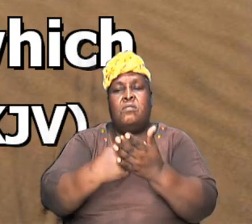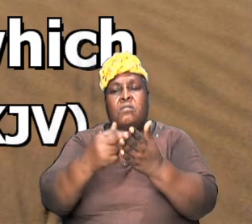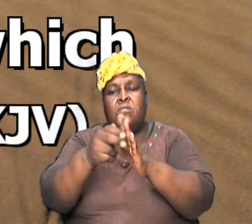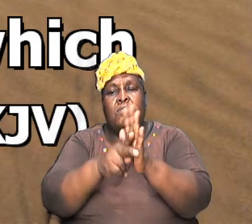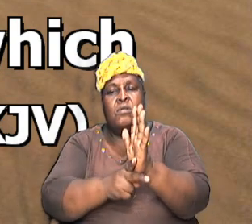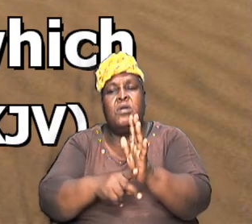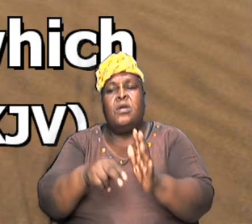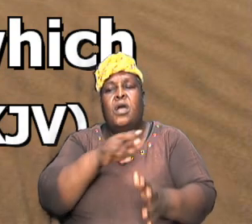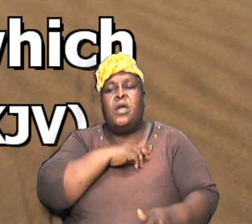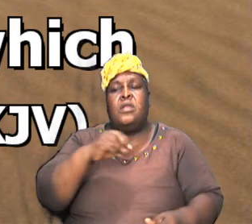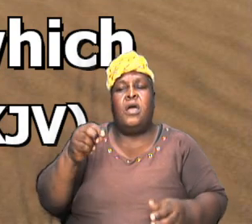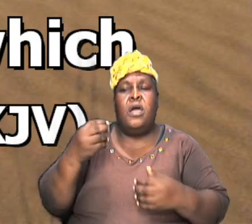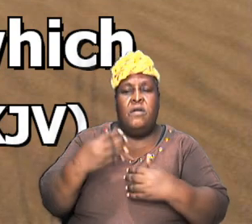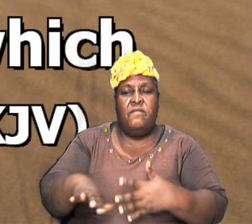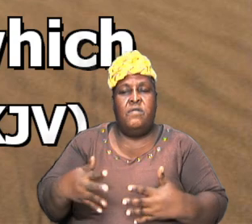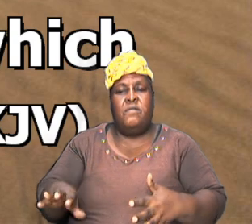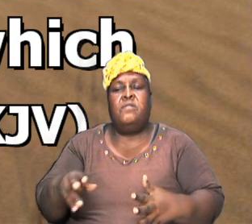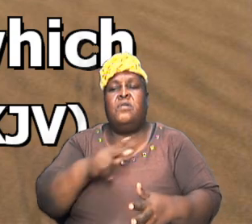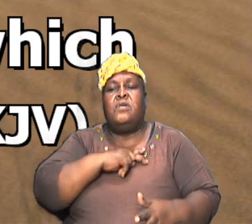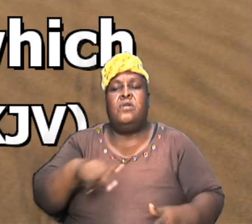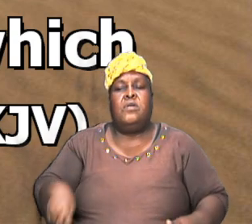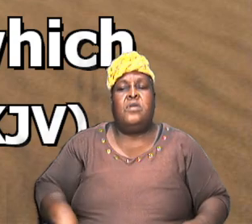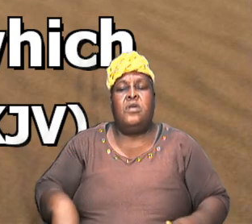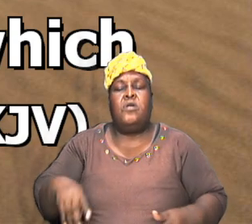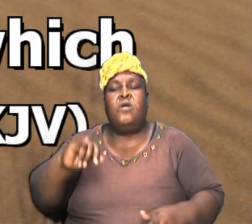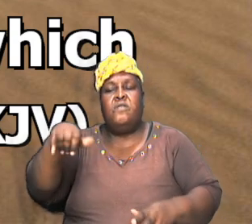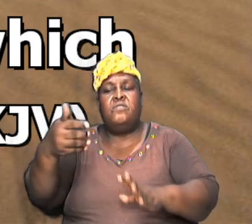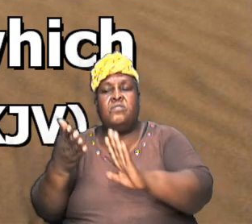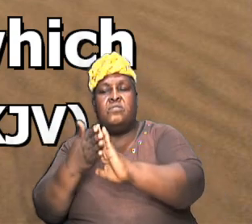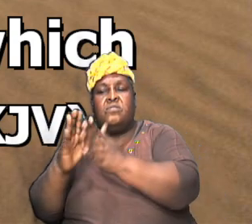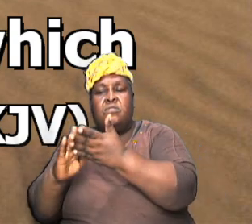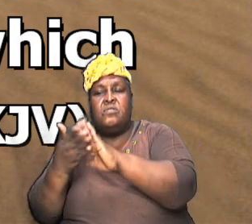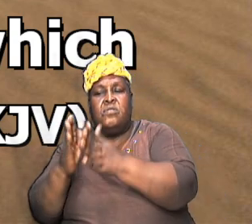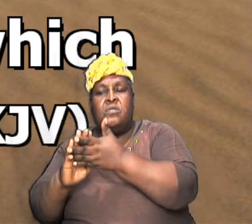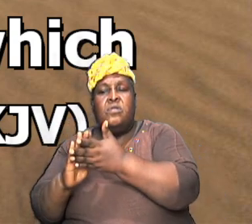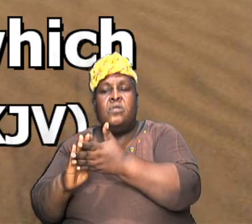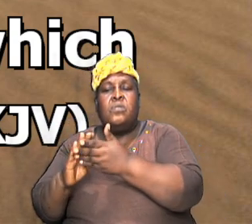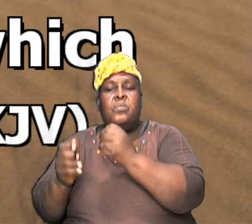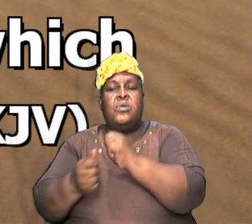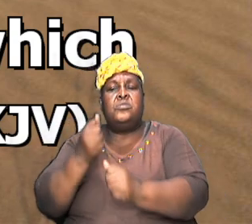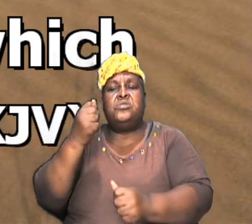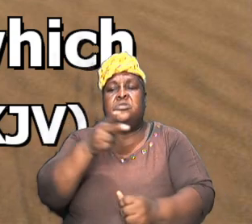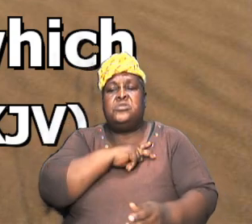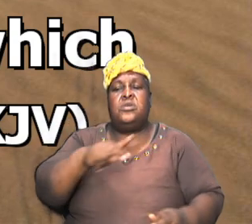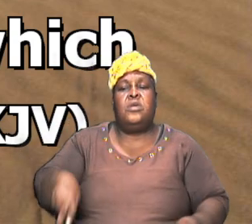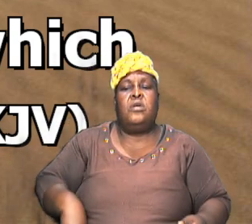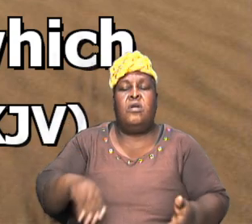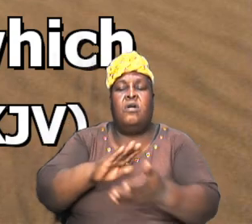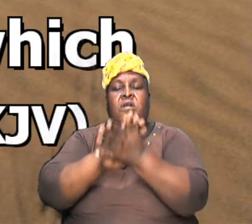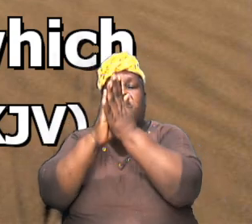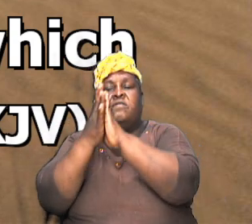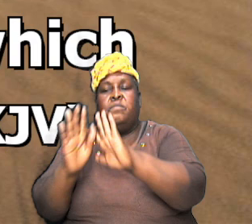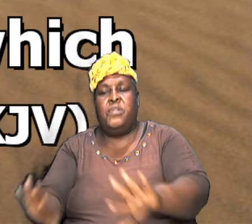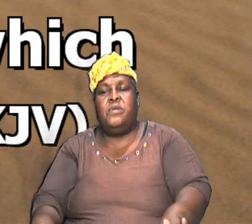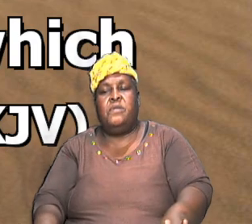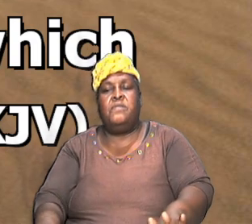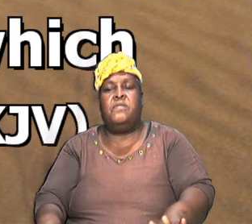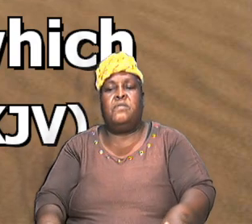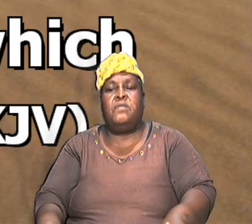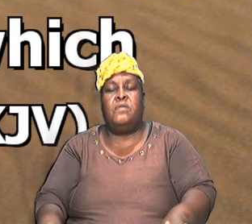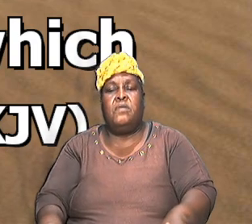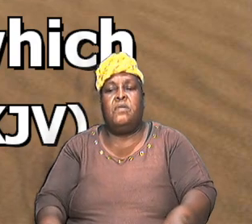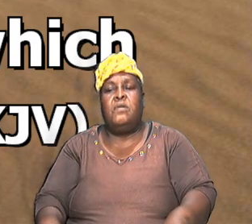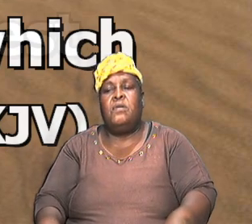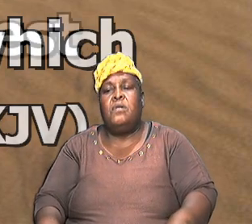righteousness and after that also king of salem which is king of